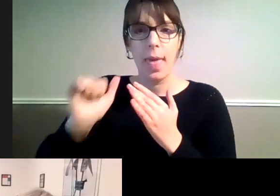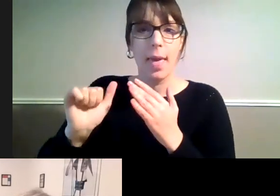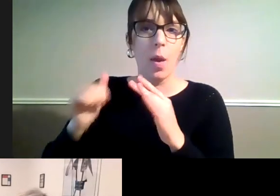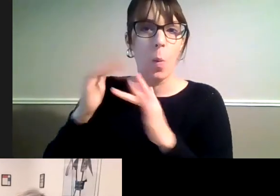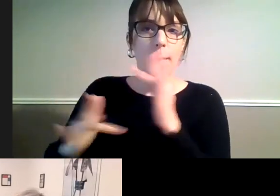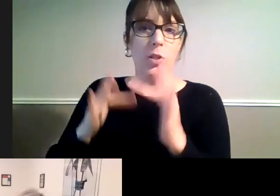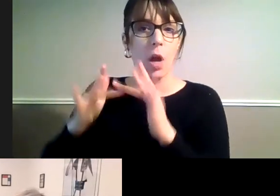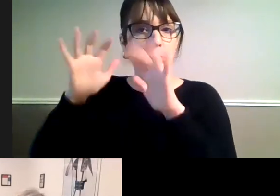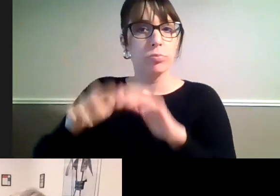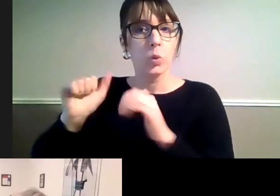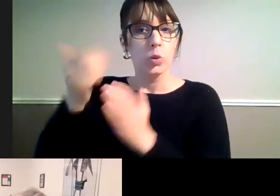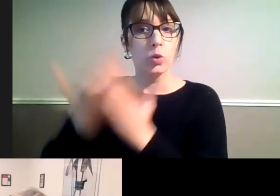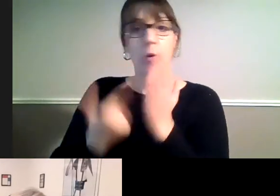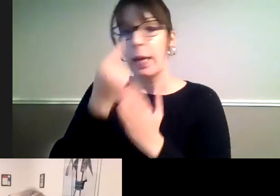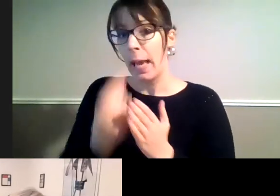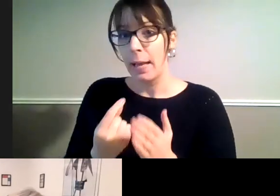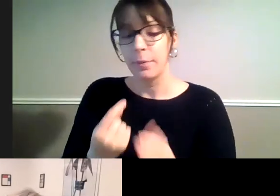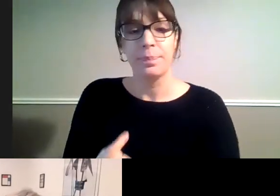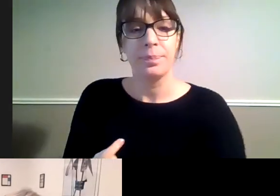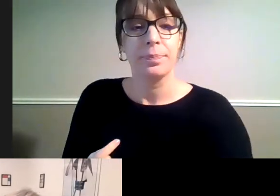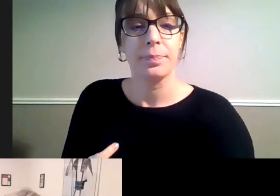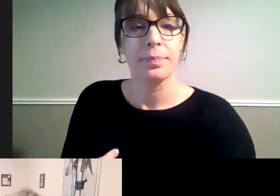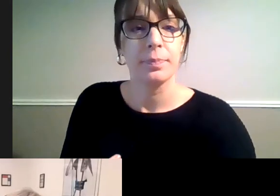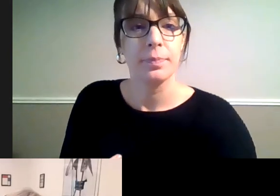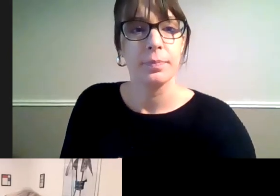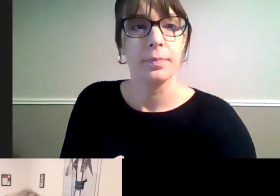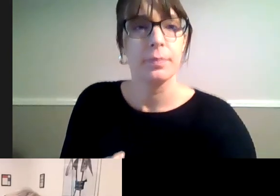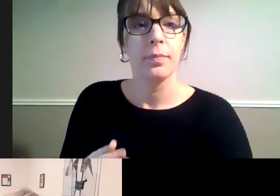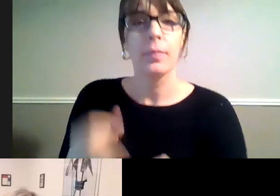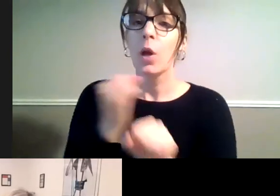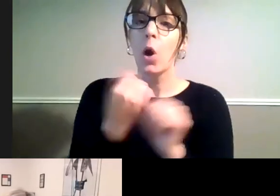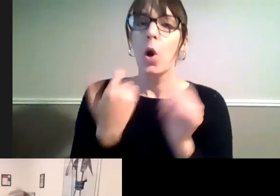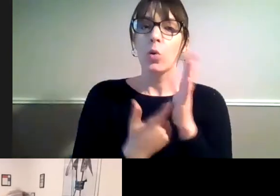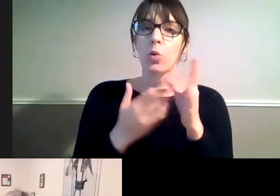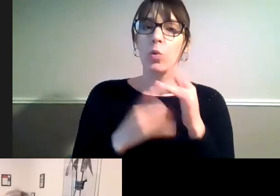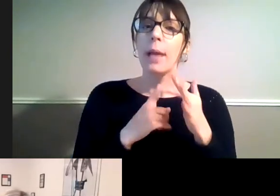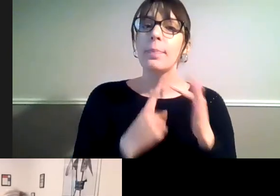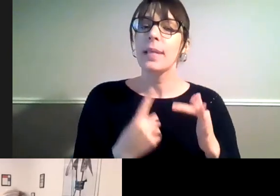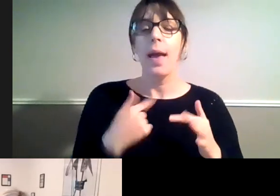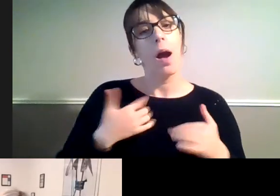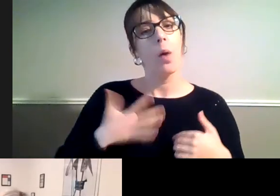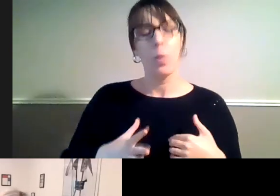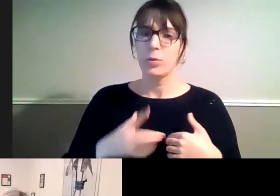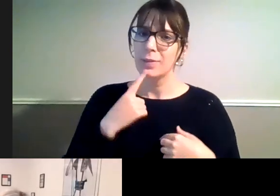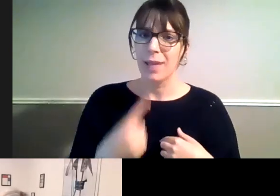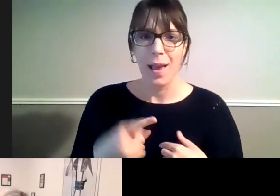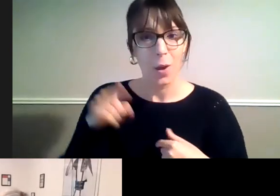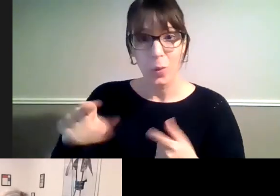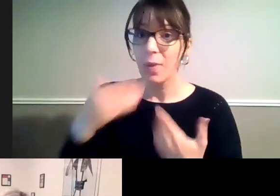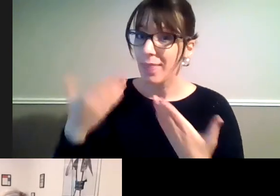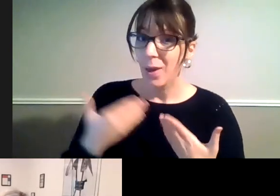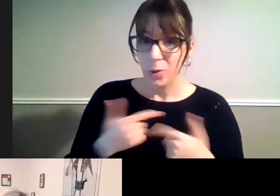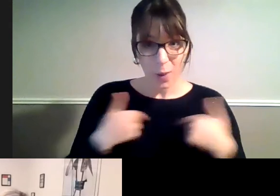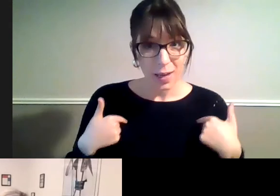Sandra, can I just cut in there and say your thanks is very much appreciated, I'm sure, by Lauren as well as myself and by